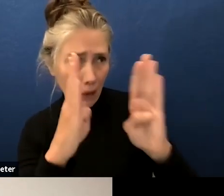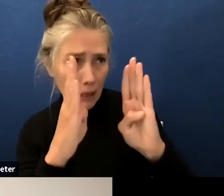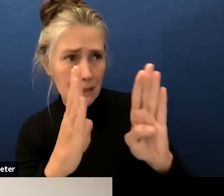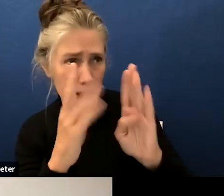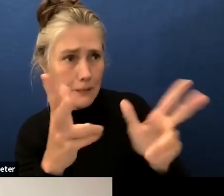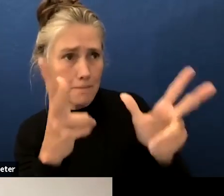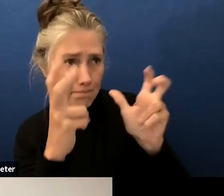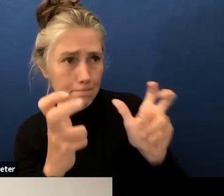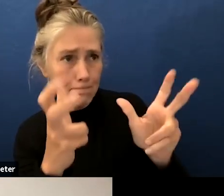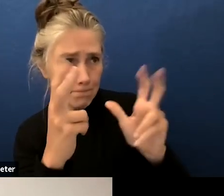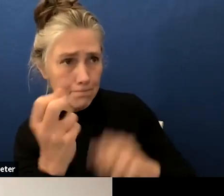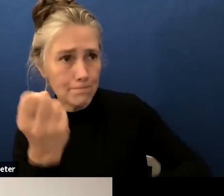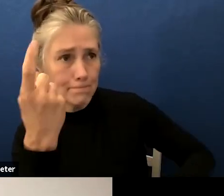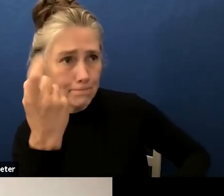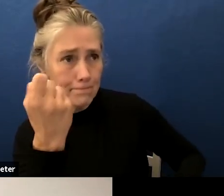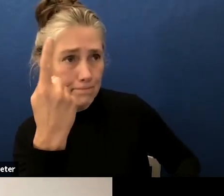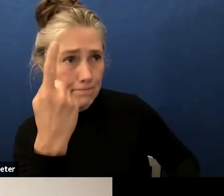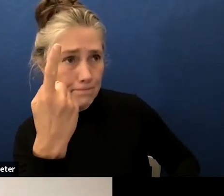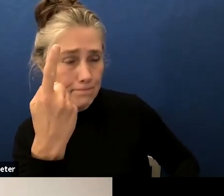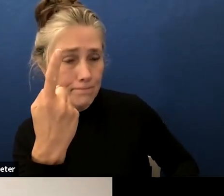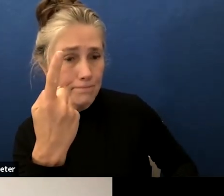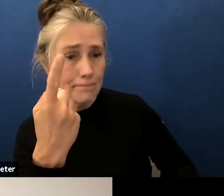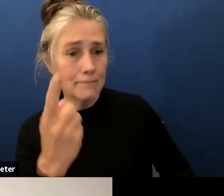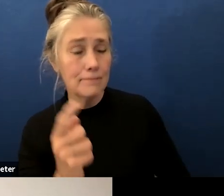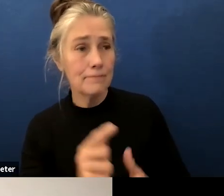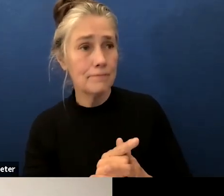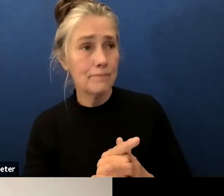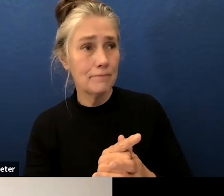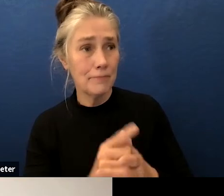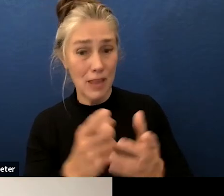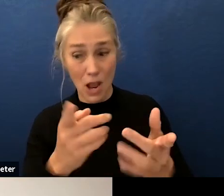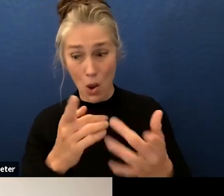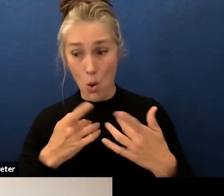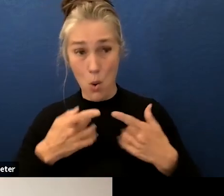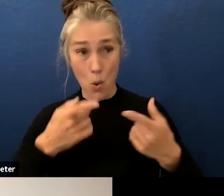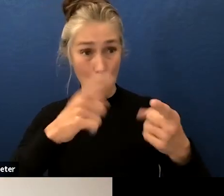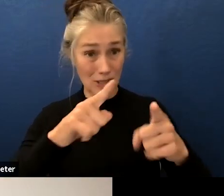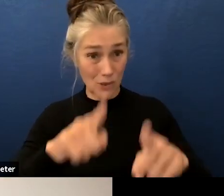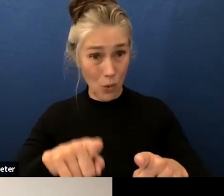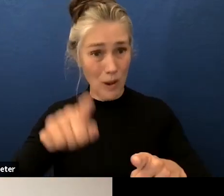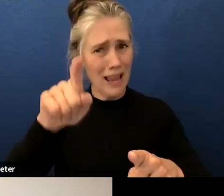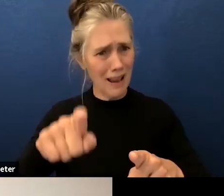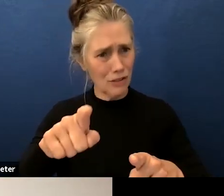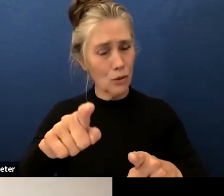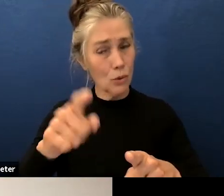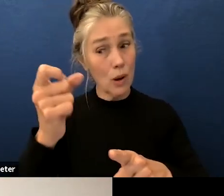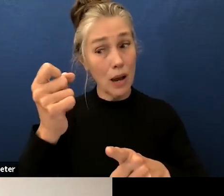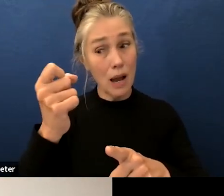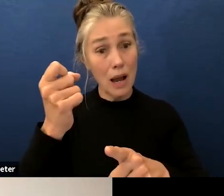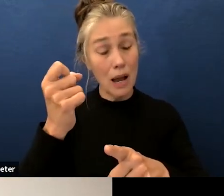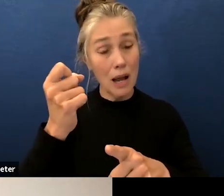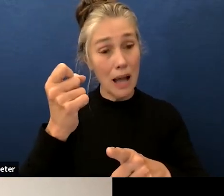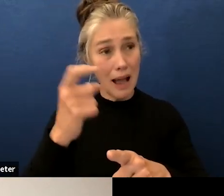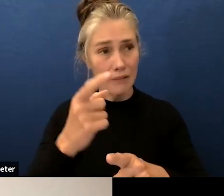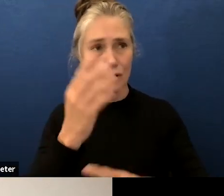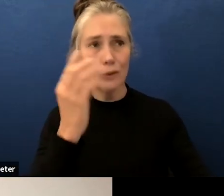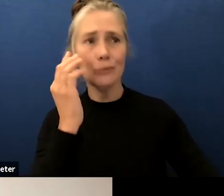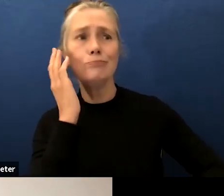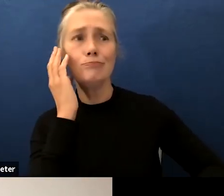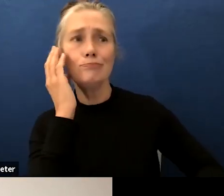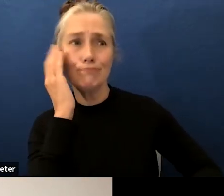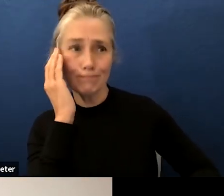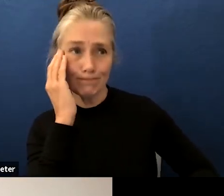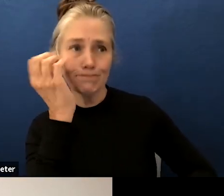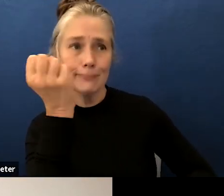teachers we have to understand what is going on and and take